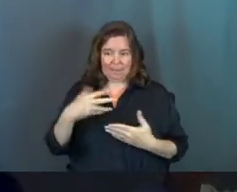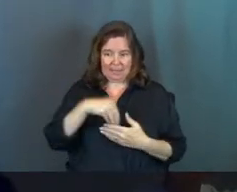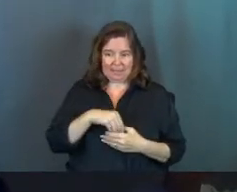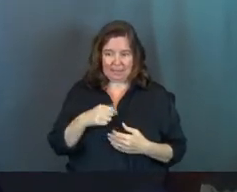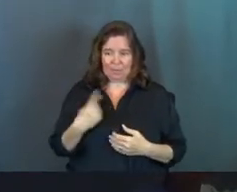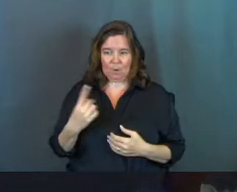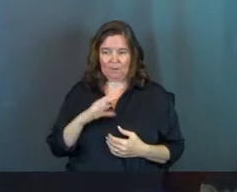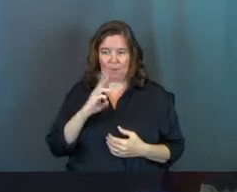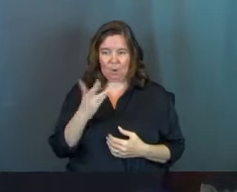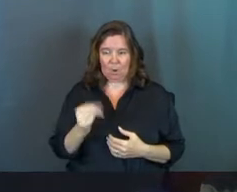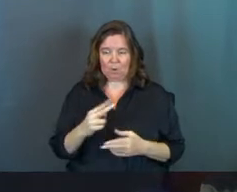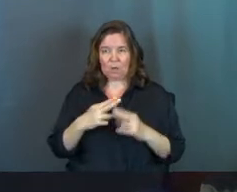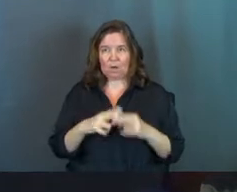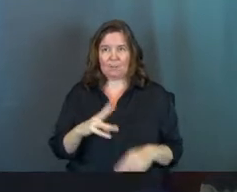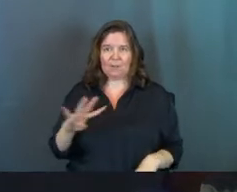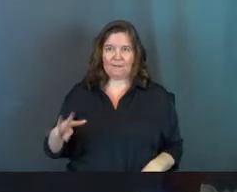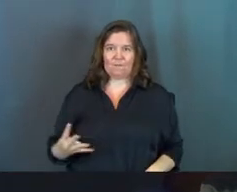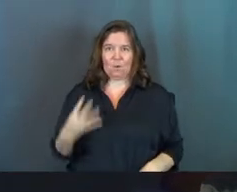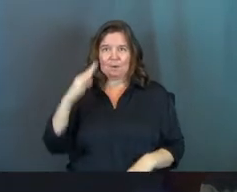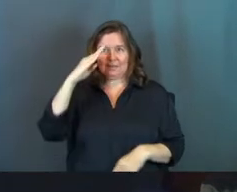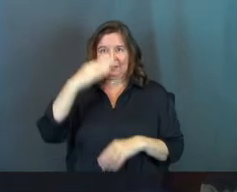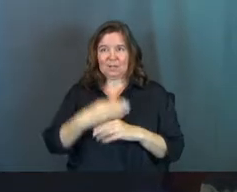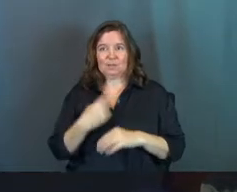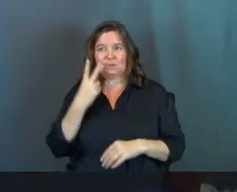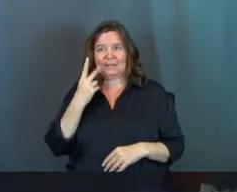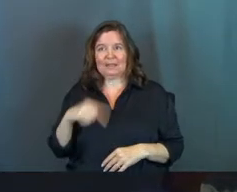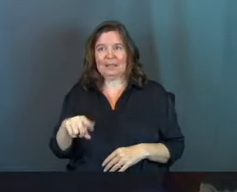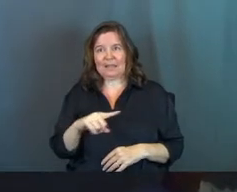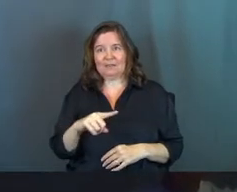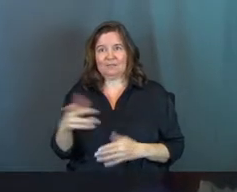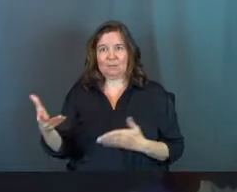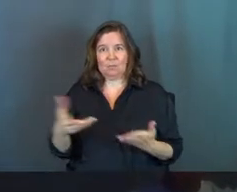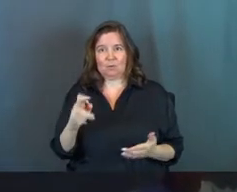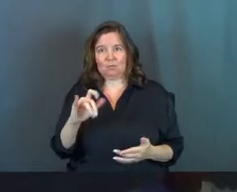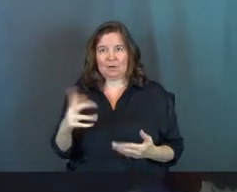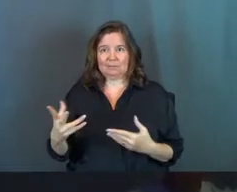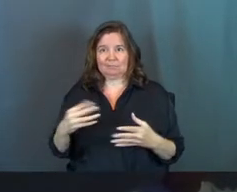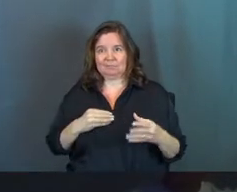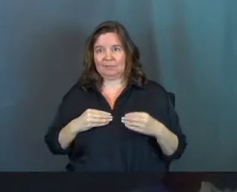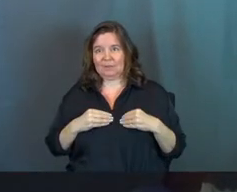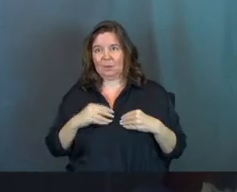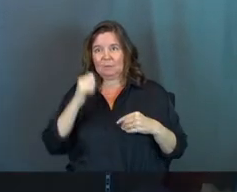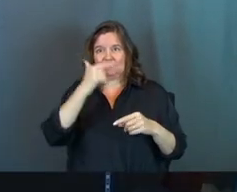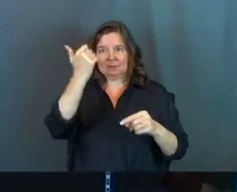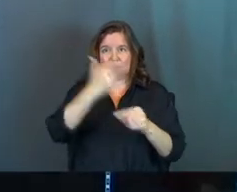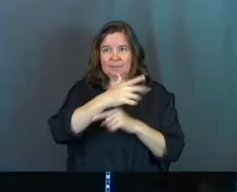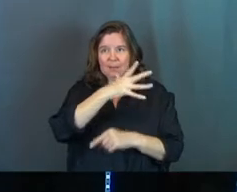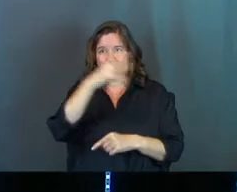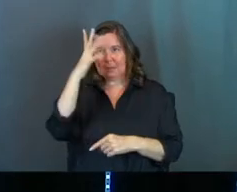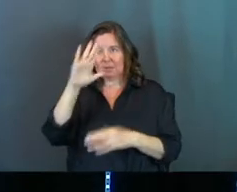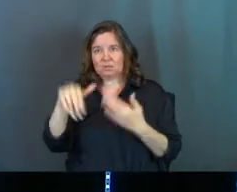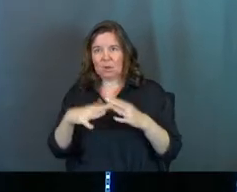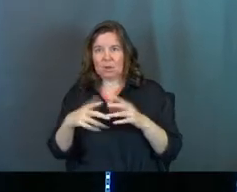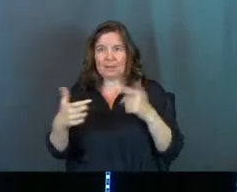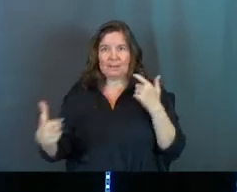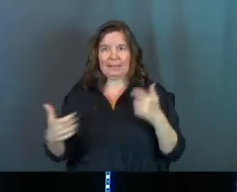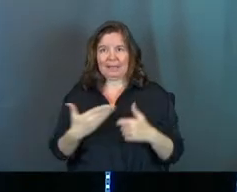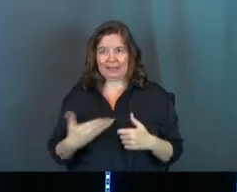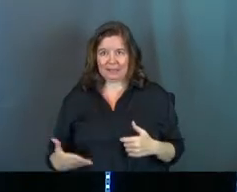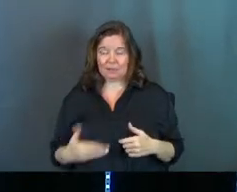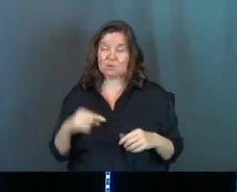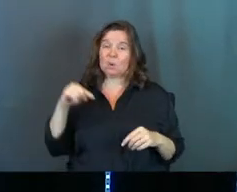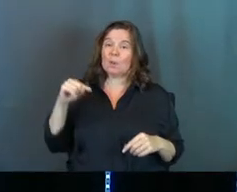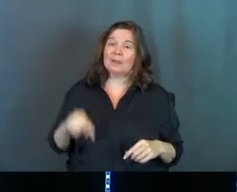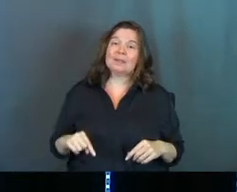in as one of their own. They call me their fourth son, and so you see that they have just brought Rachel and I in. Those are siblings and mom and dad. It's all a big thing. So